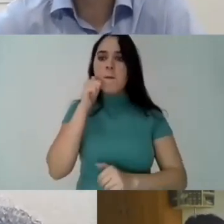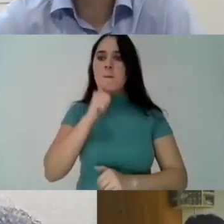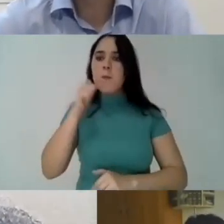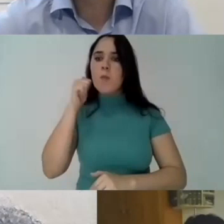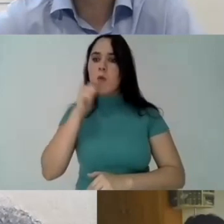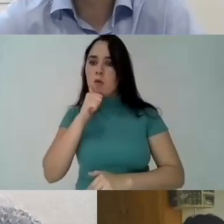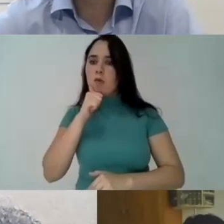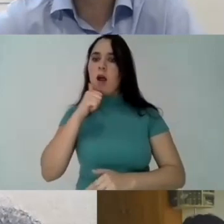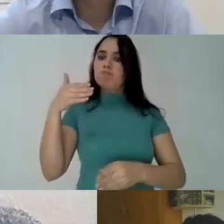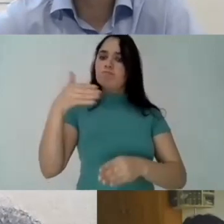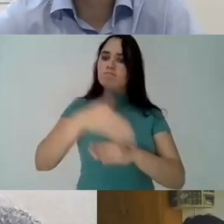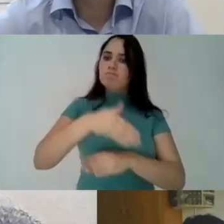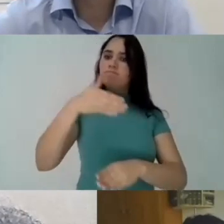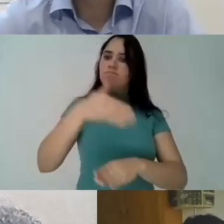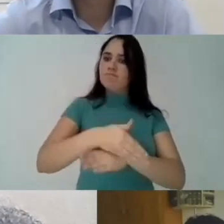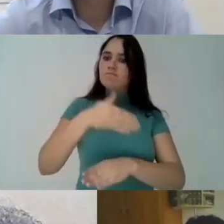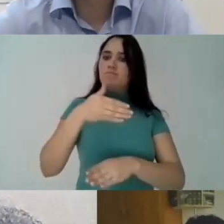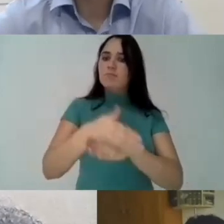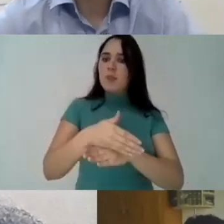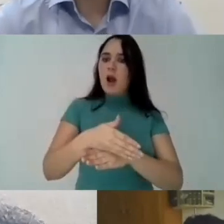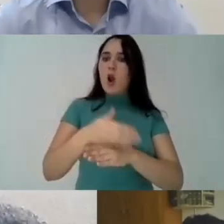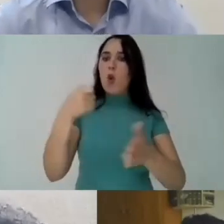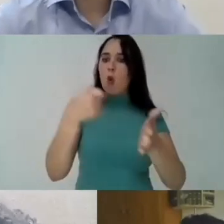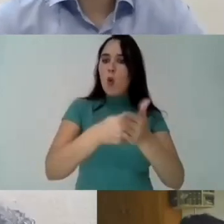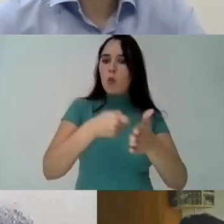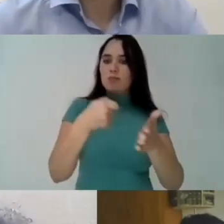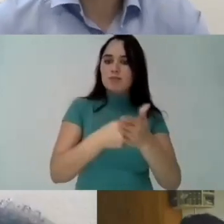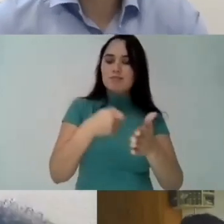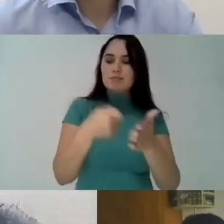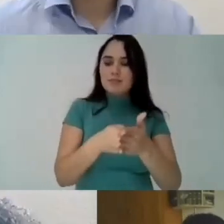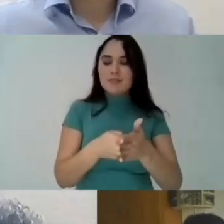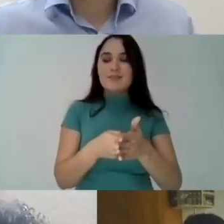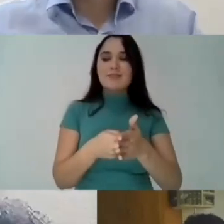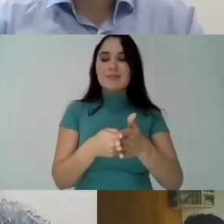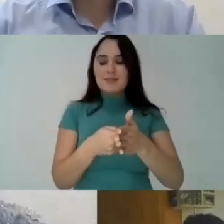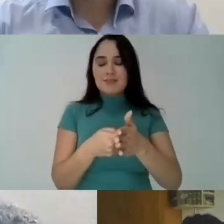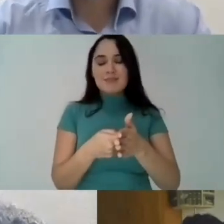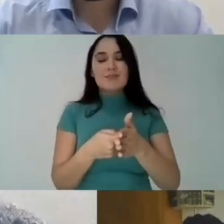but uh the the women were involved in this fight